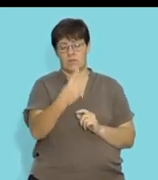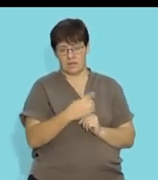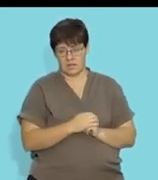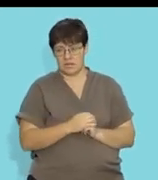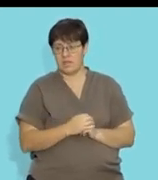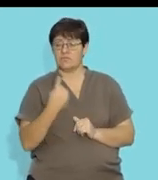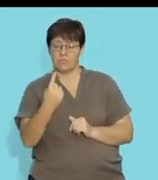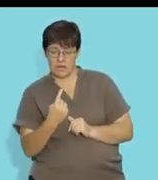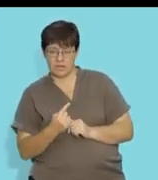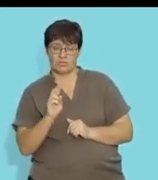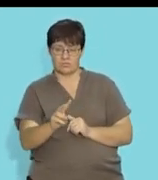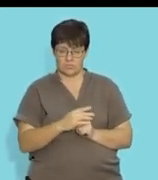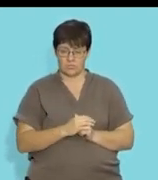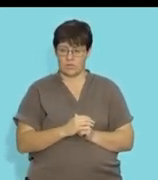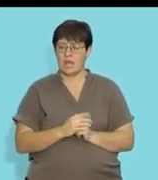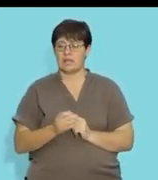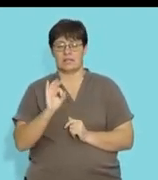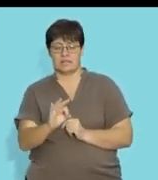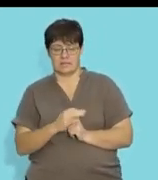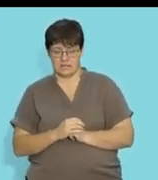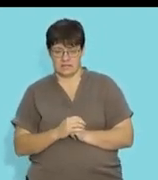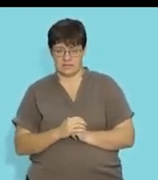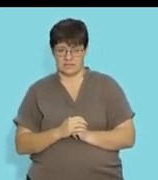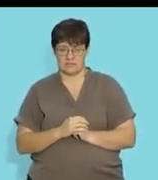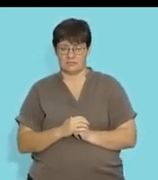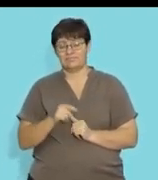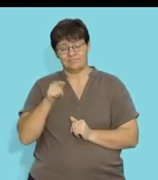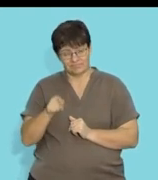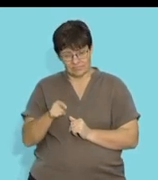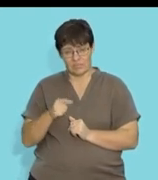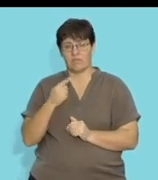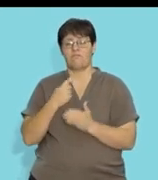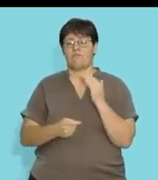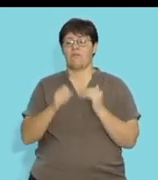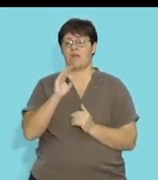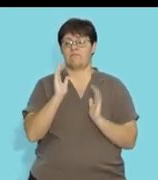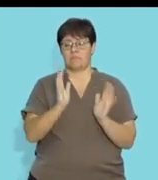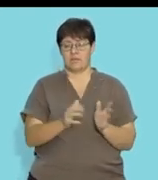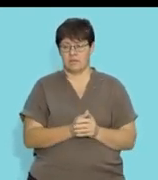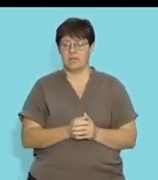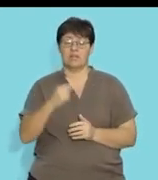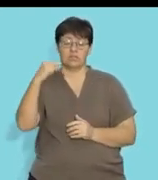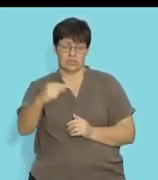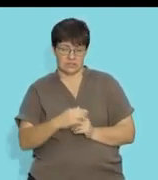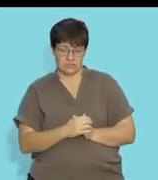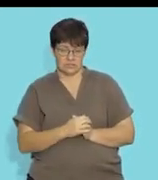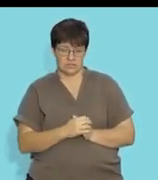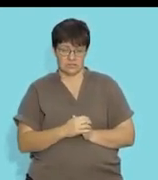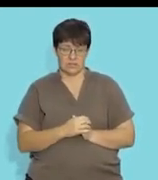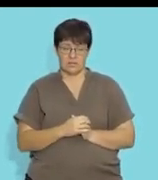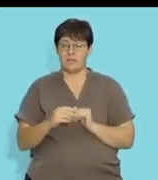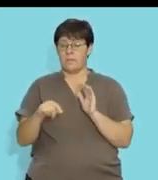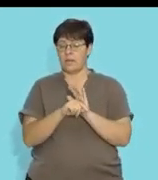it will be positive 1. If it's 1, it will be 2 and then it will be 3, right? That's only for f. Let's go for g.